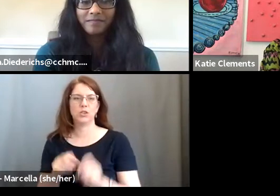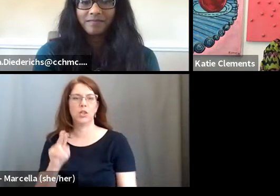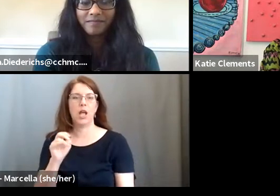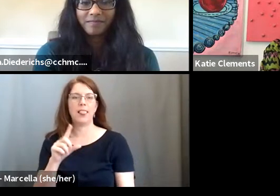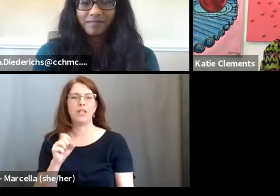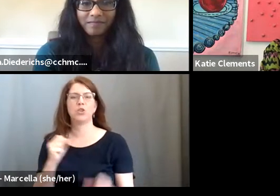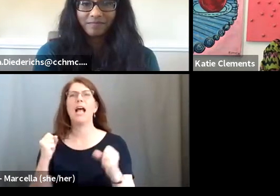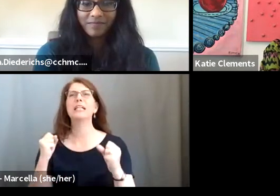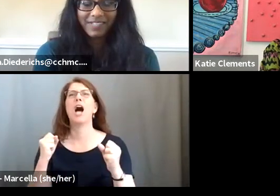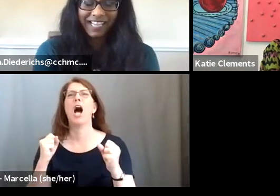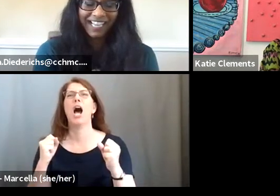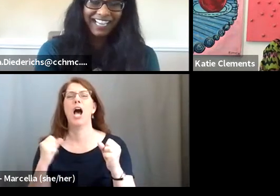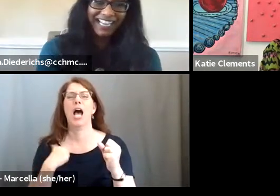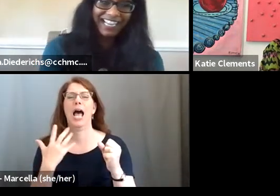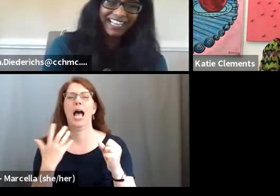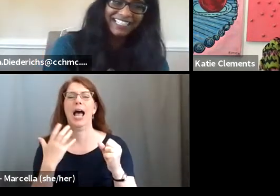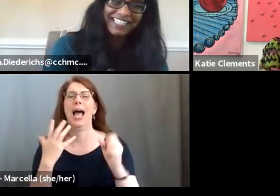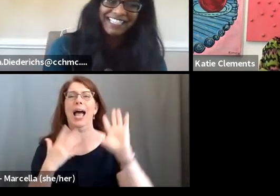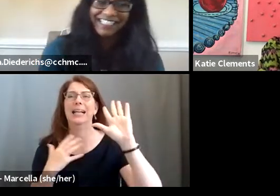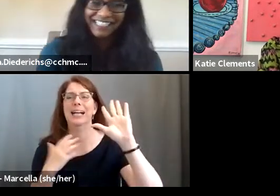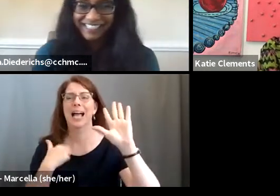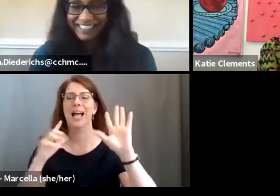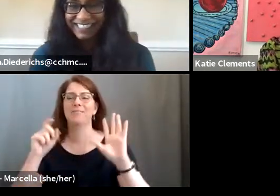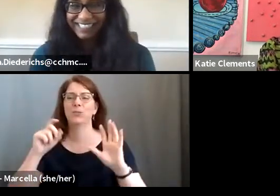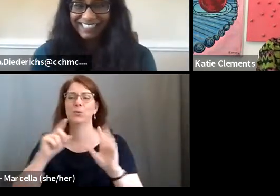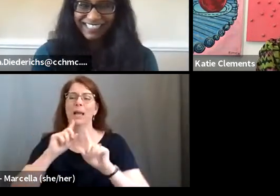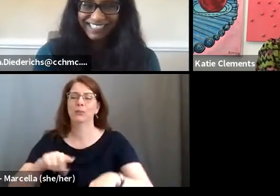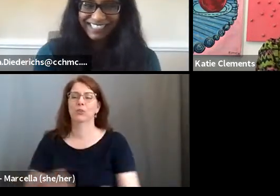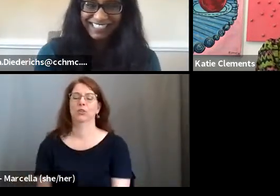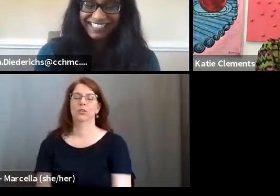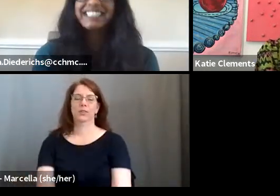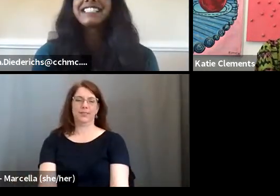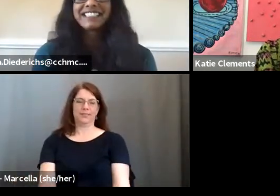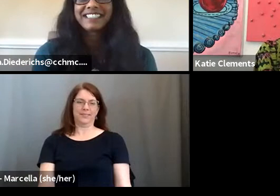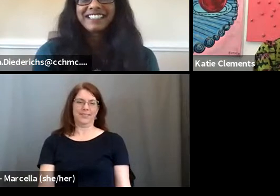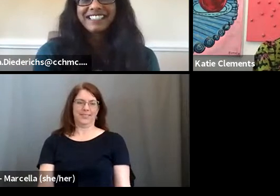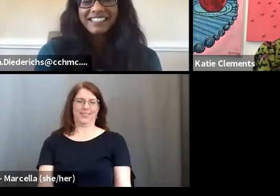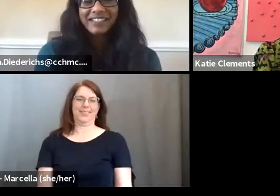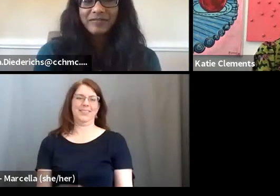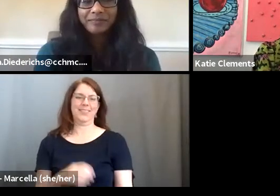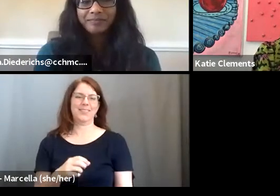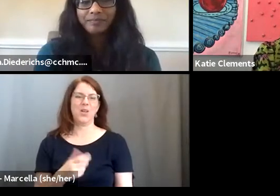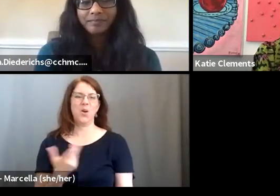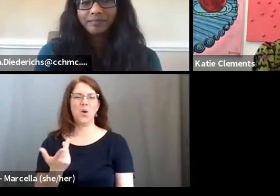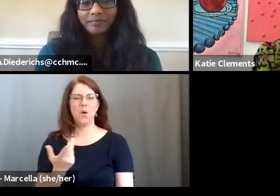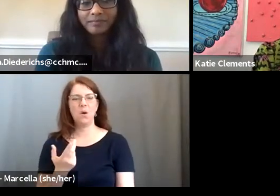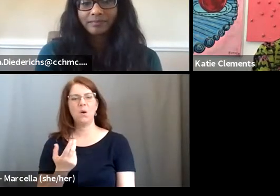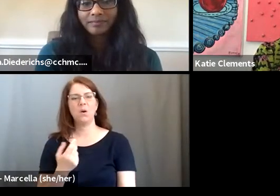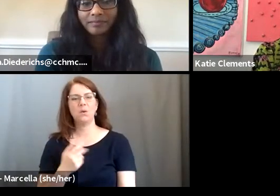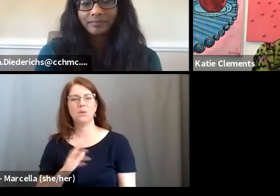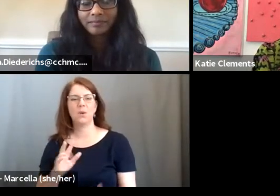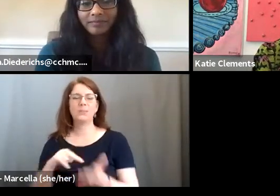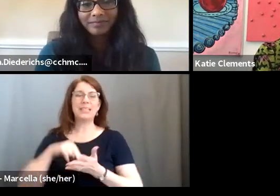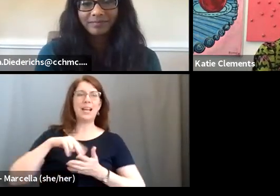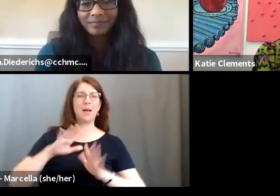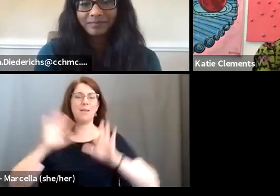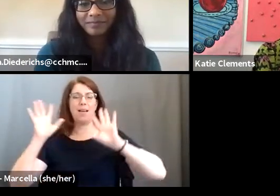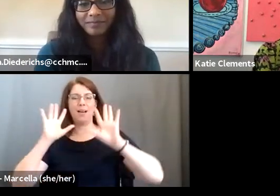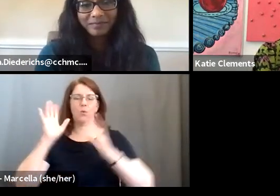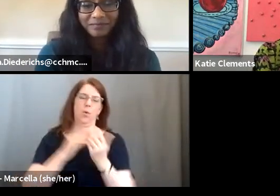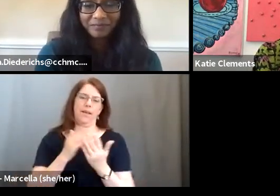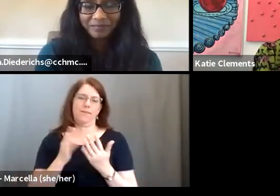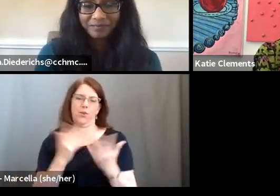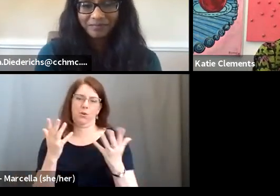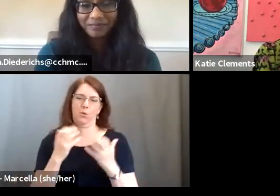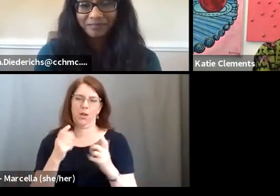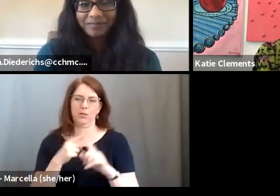this was my question I need to add. So just like either like, yeah, I'll stand up, put your hand up, um, whenever